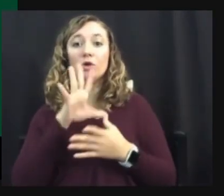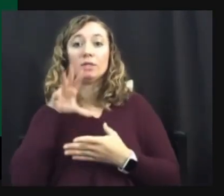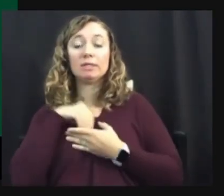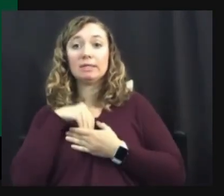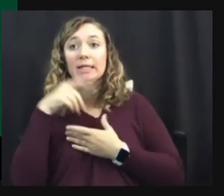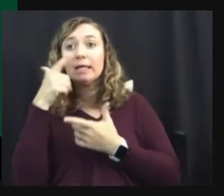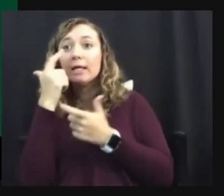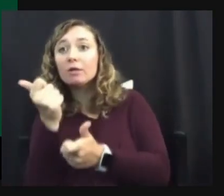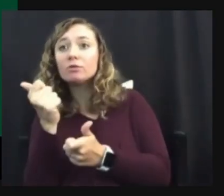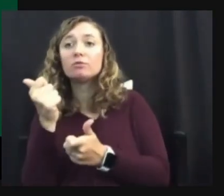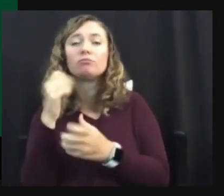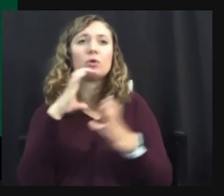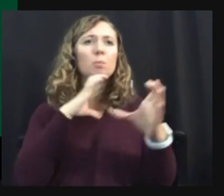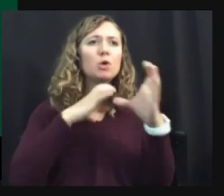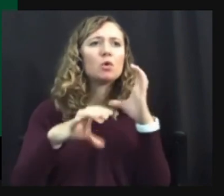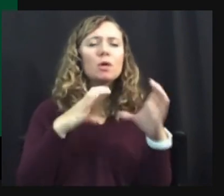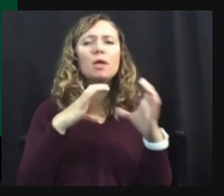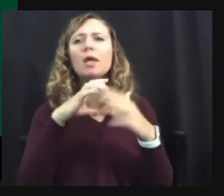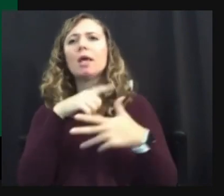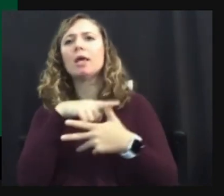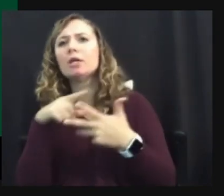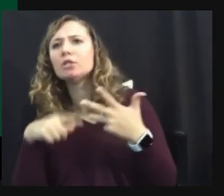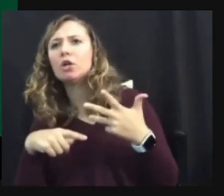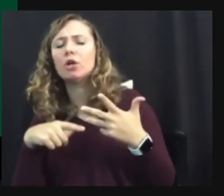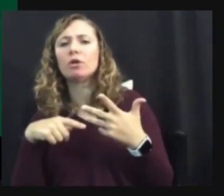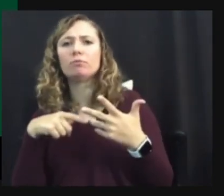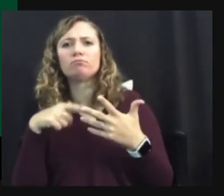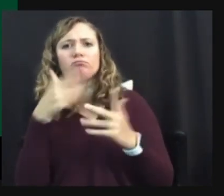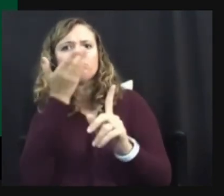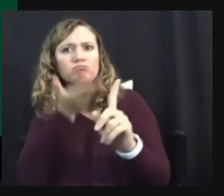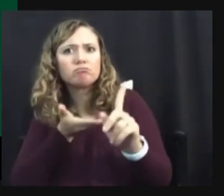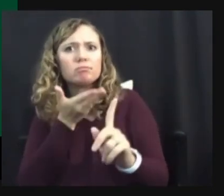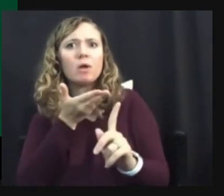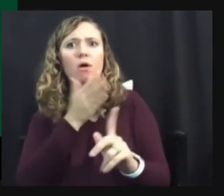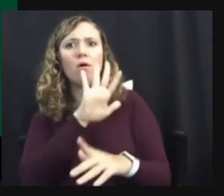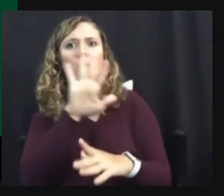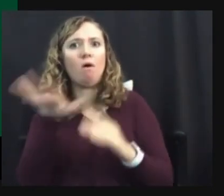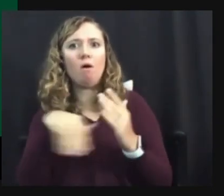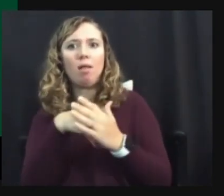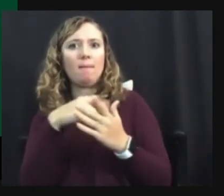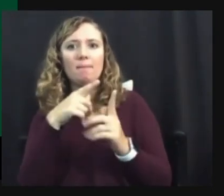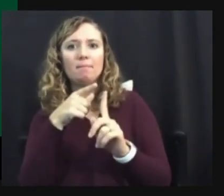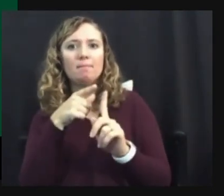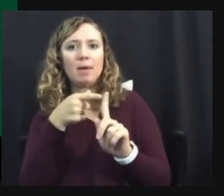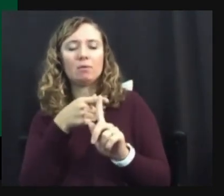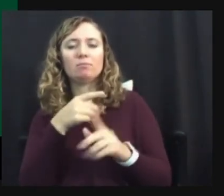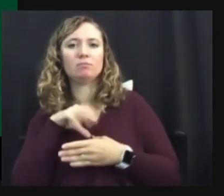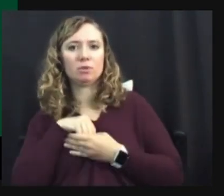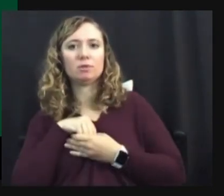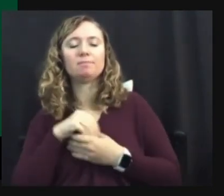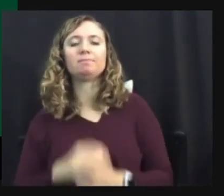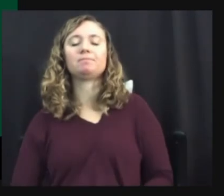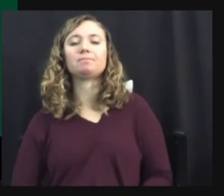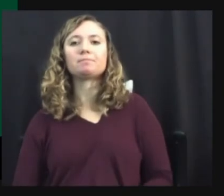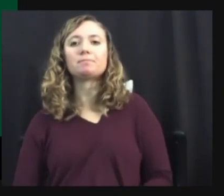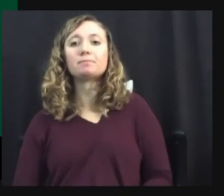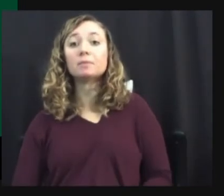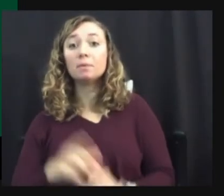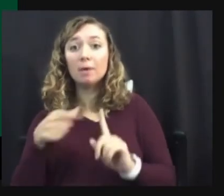communication. And the idea is to, you know, embrace fully